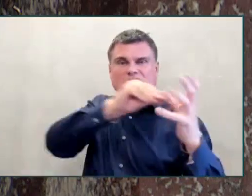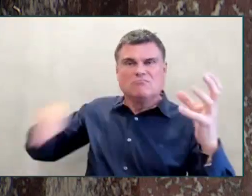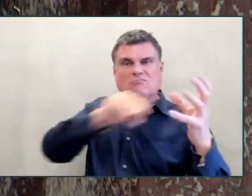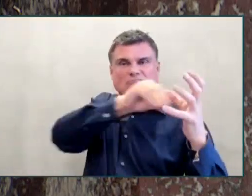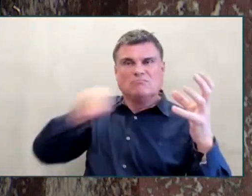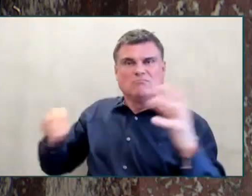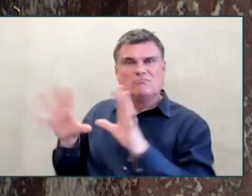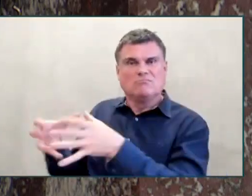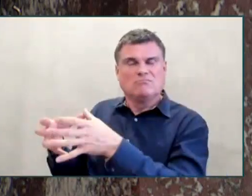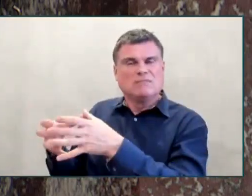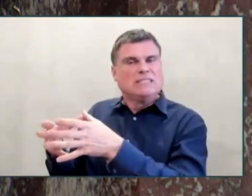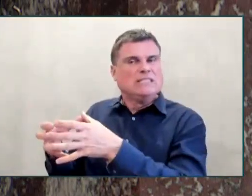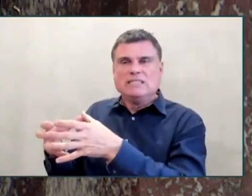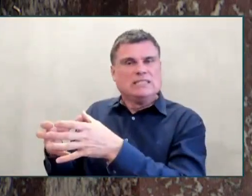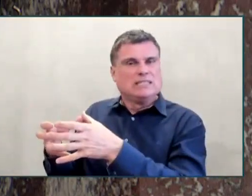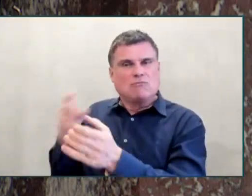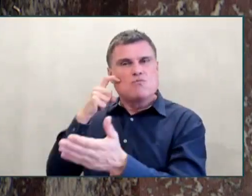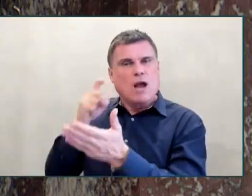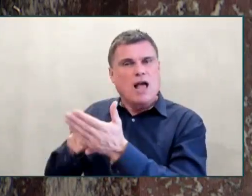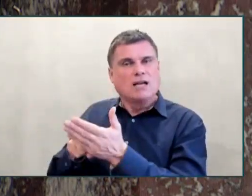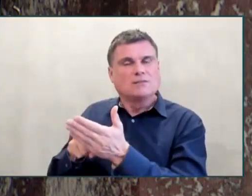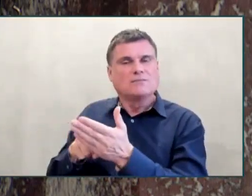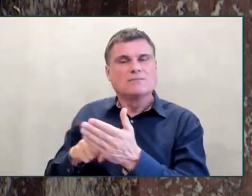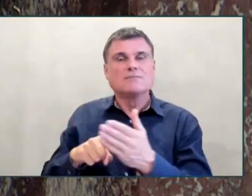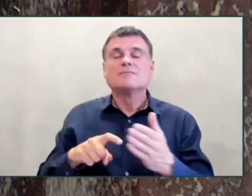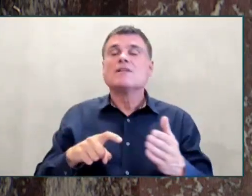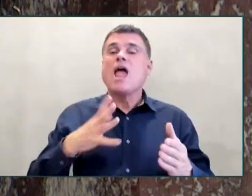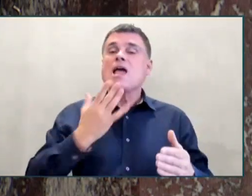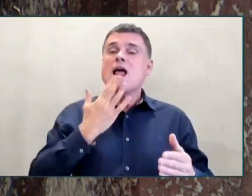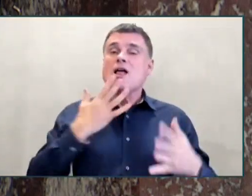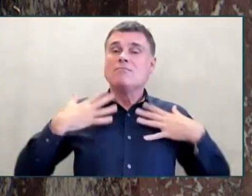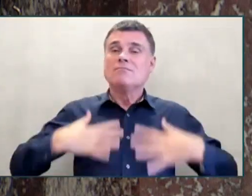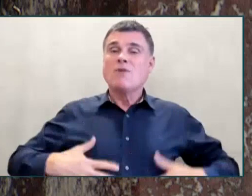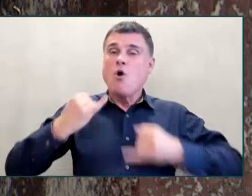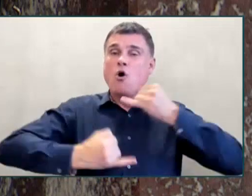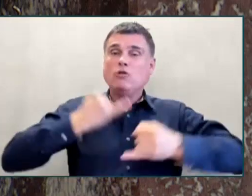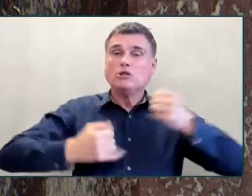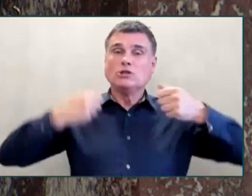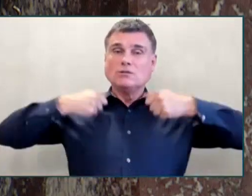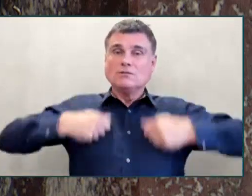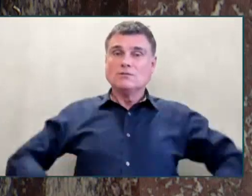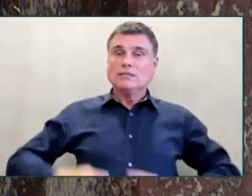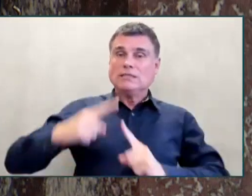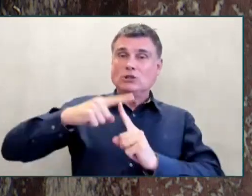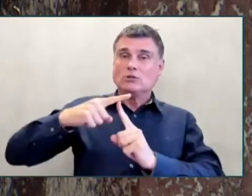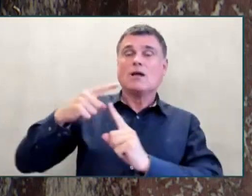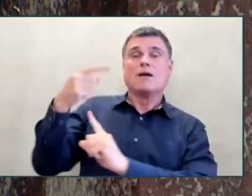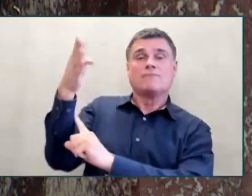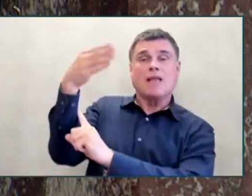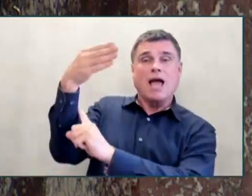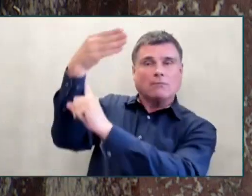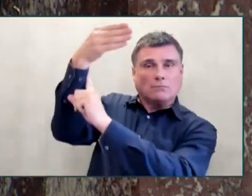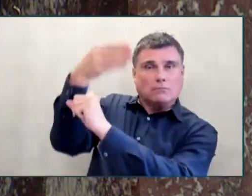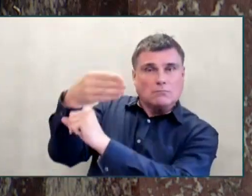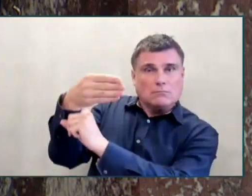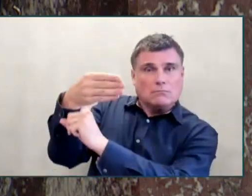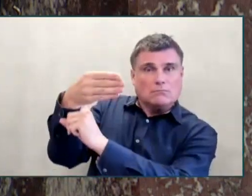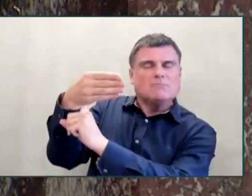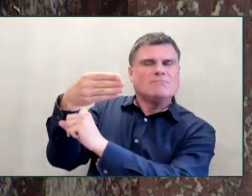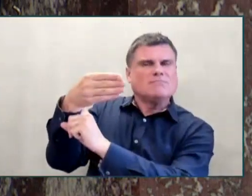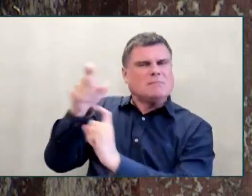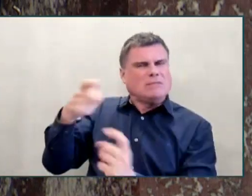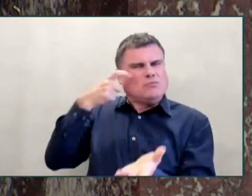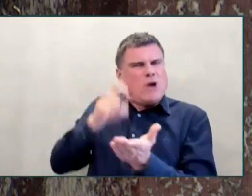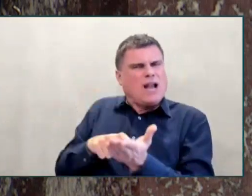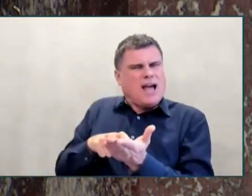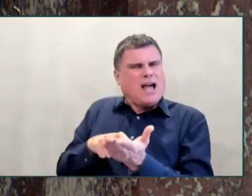and day school survivors, I feel it's my obligation to also remind this institution that the